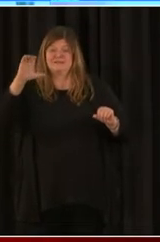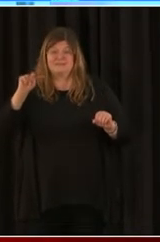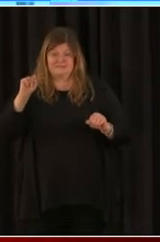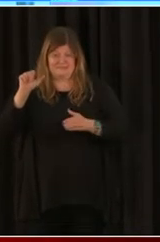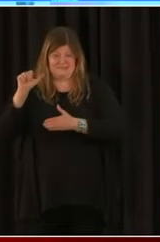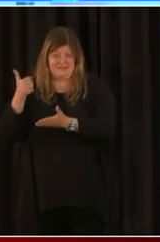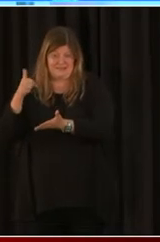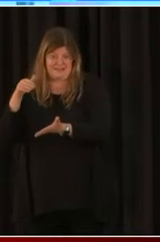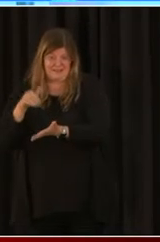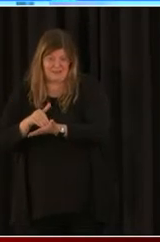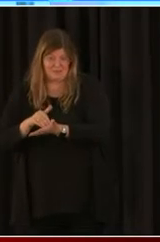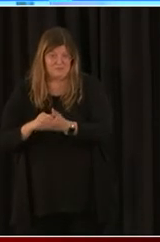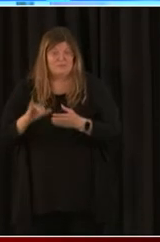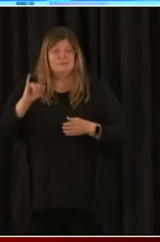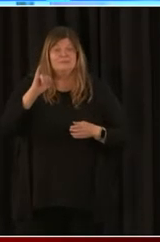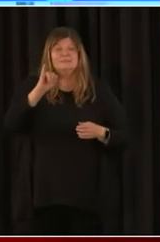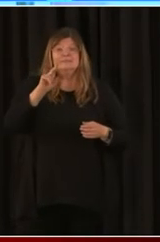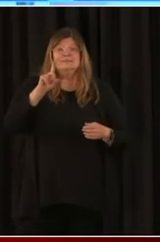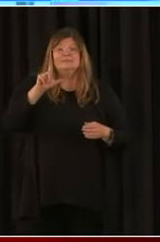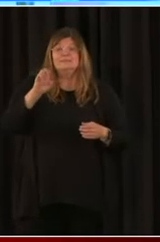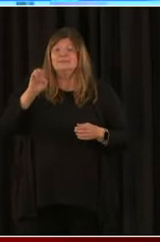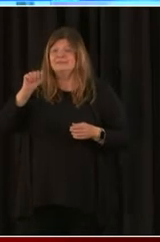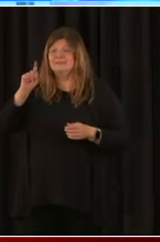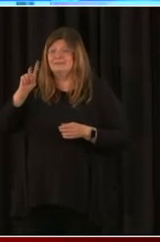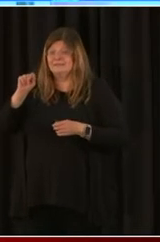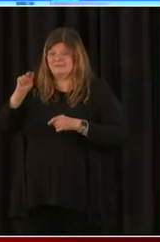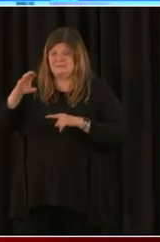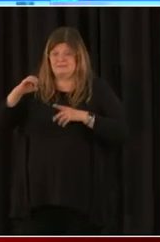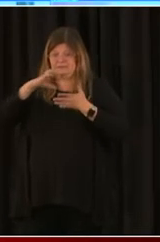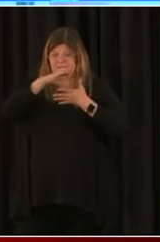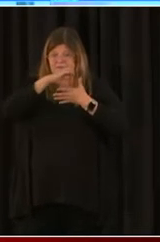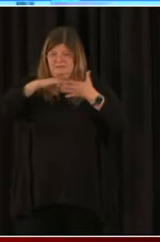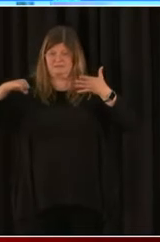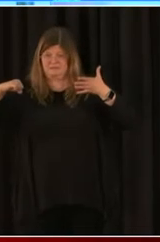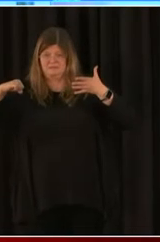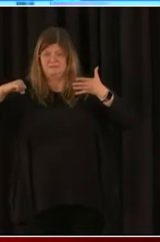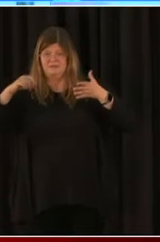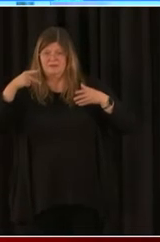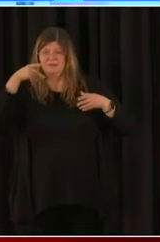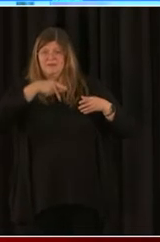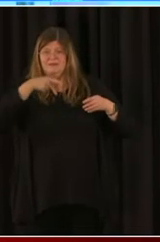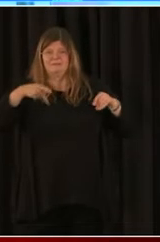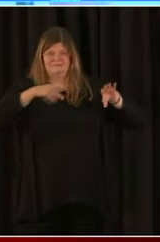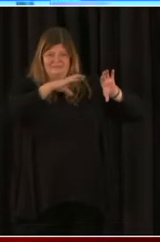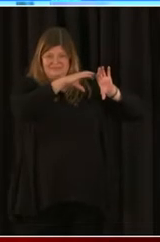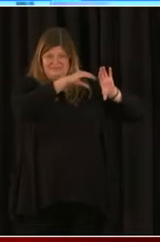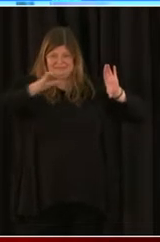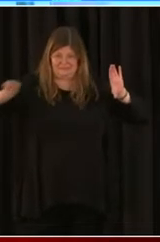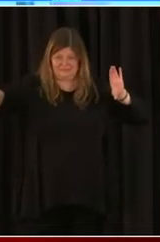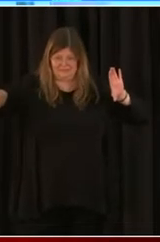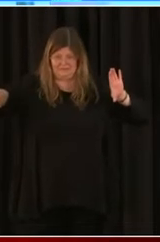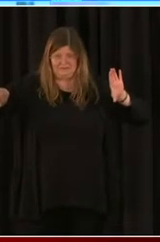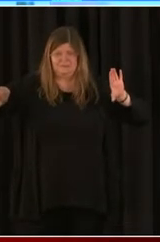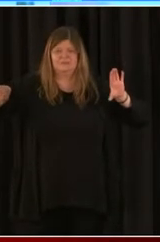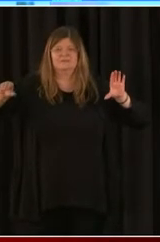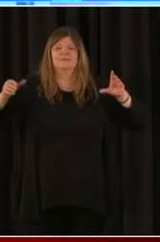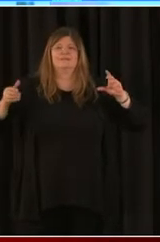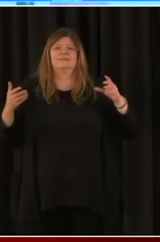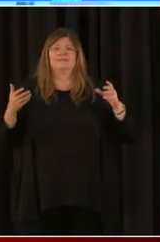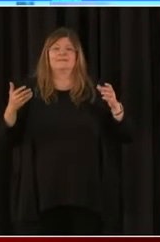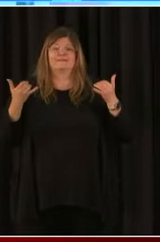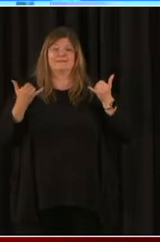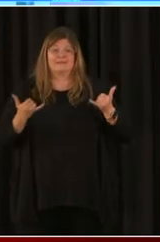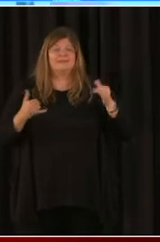idle advance was supposed to be deducted from that PPP loan so that you would have a PPP loan of $90